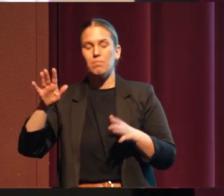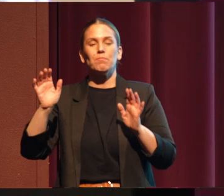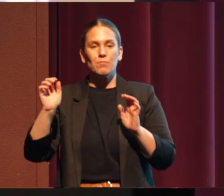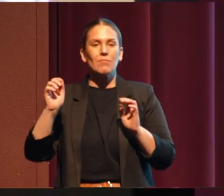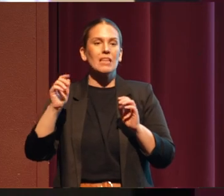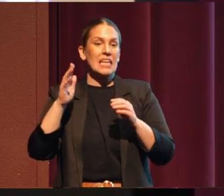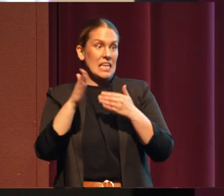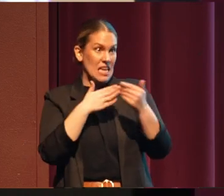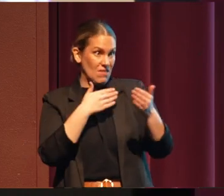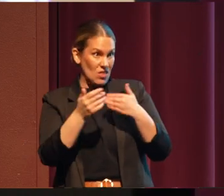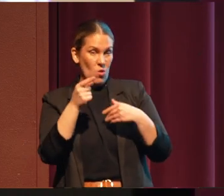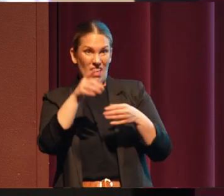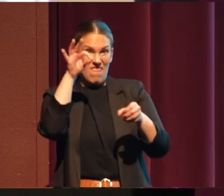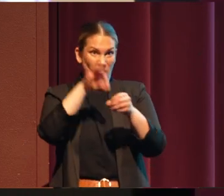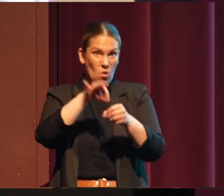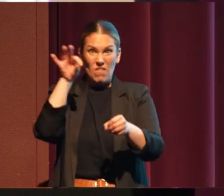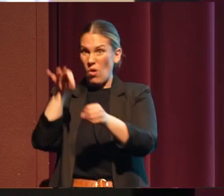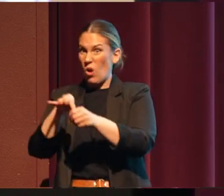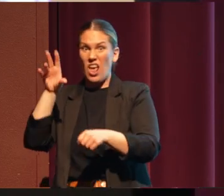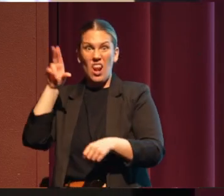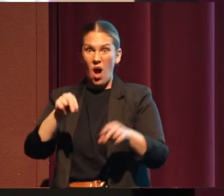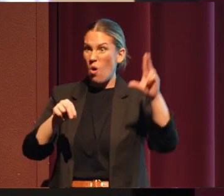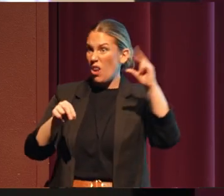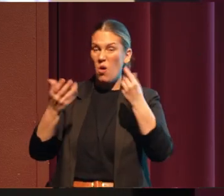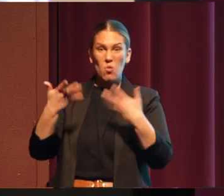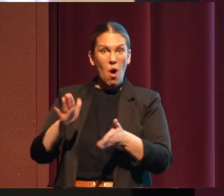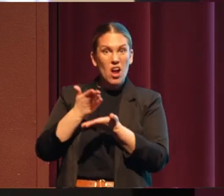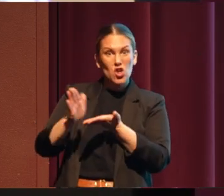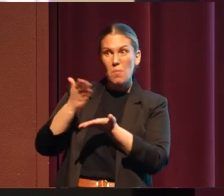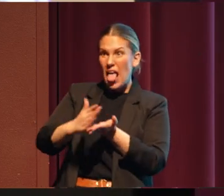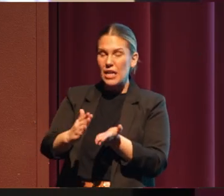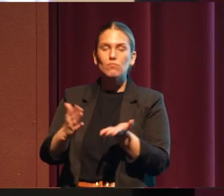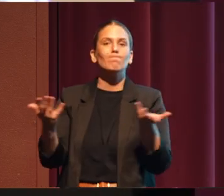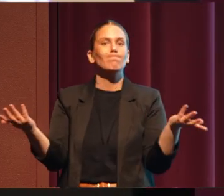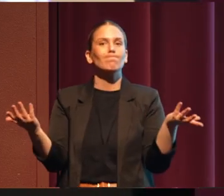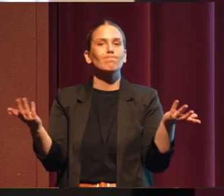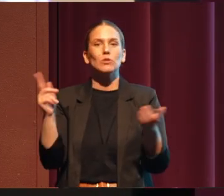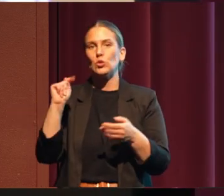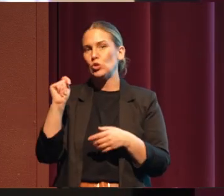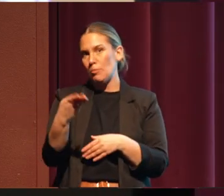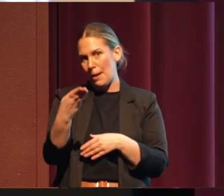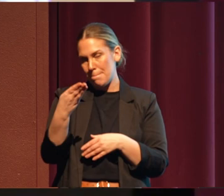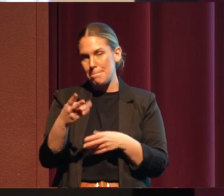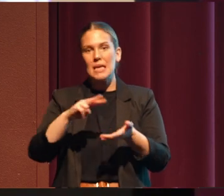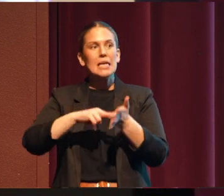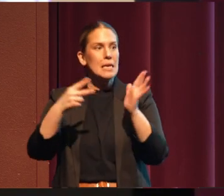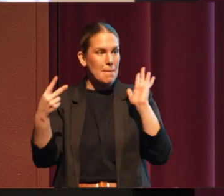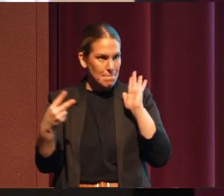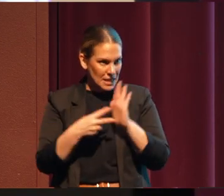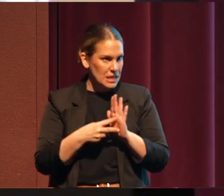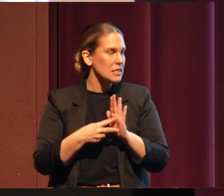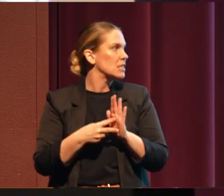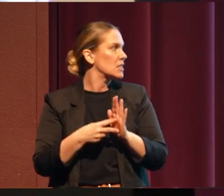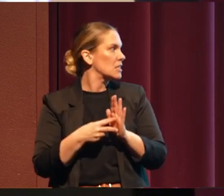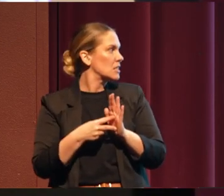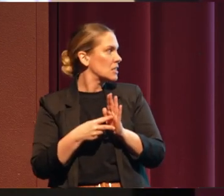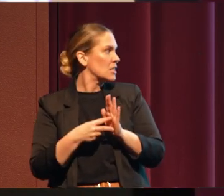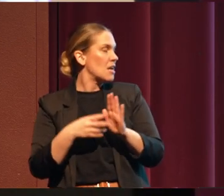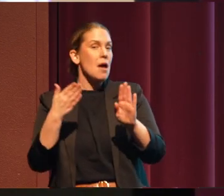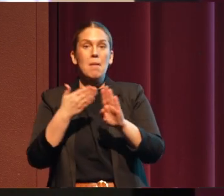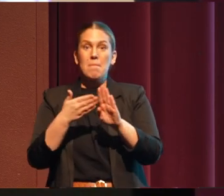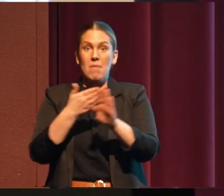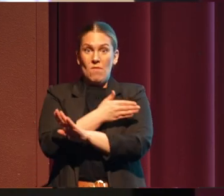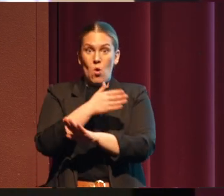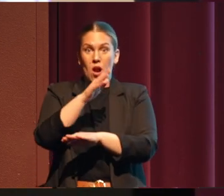tribes voted against it twice. And what they did was they closed the roles. That means if you were not born before August of